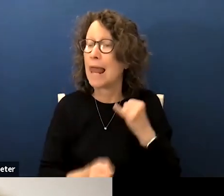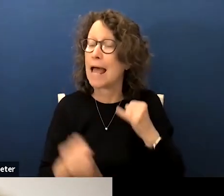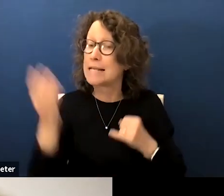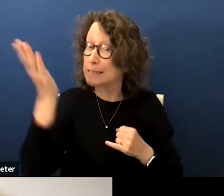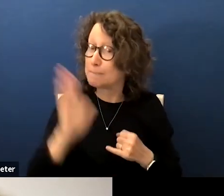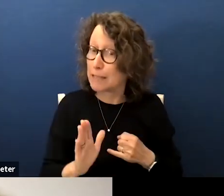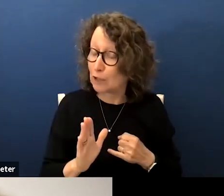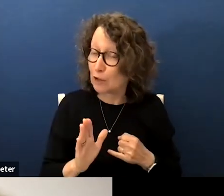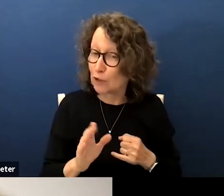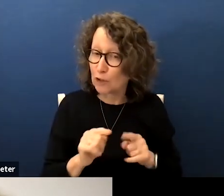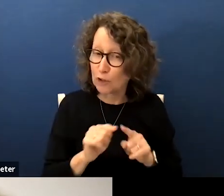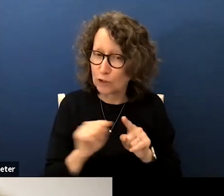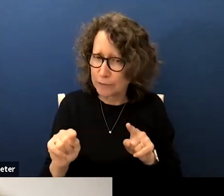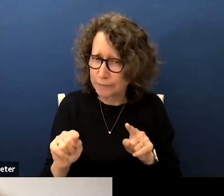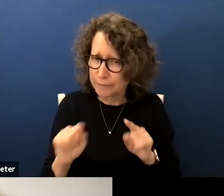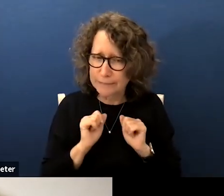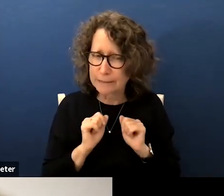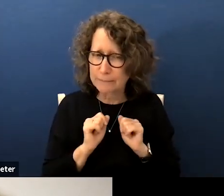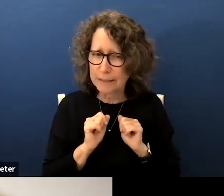chrysida silvers